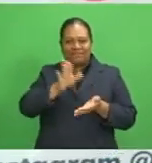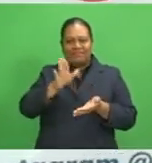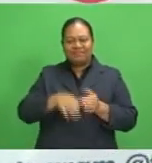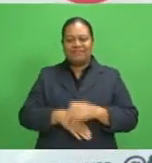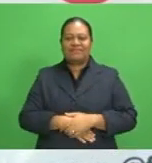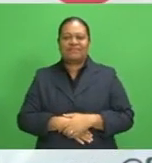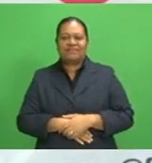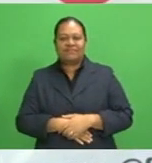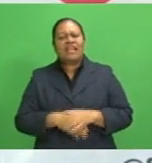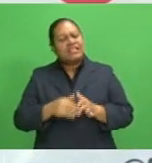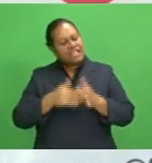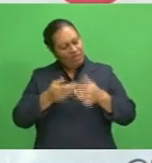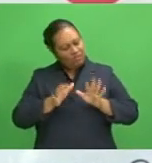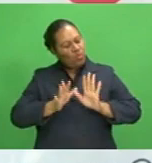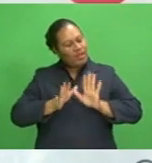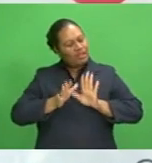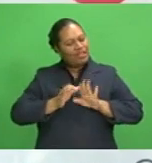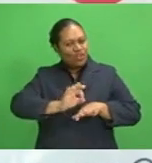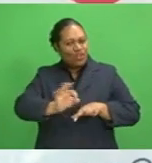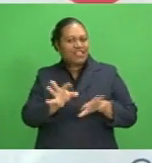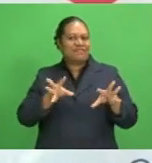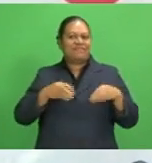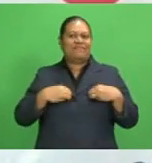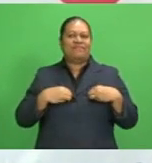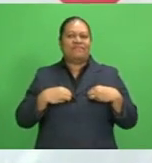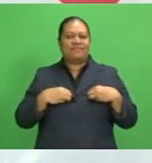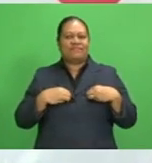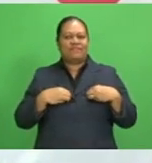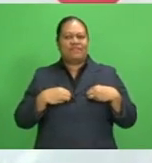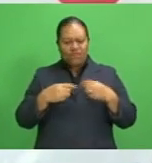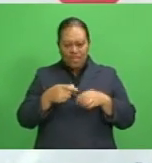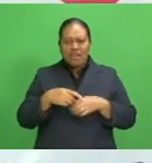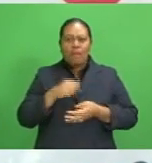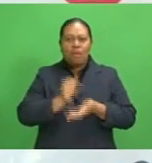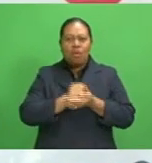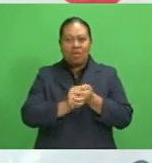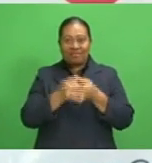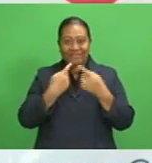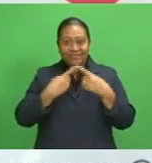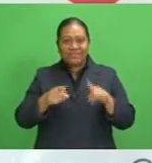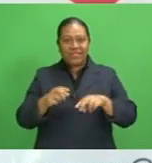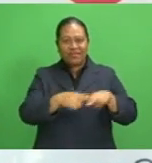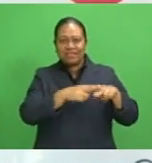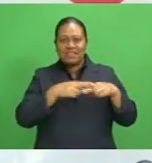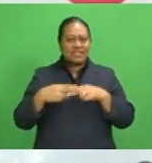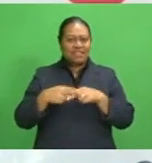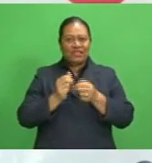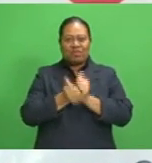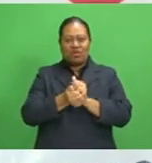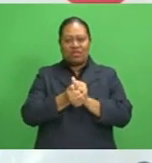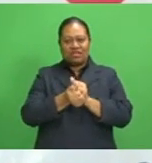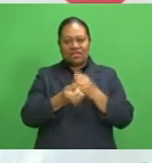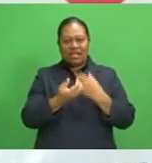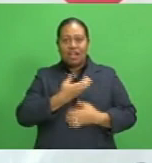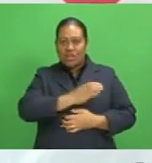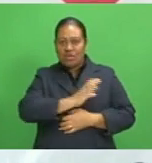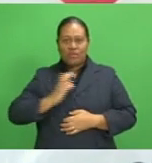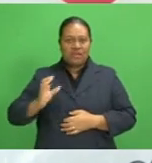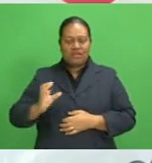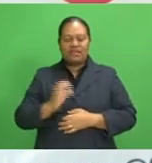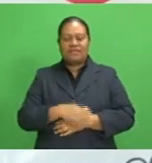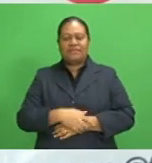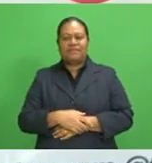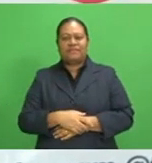are yet to receive a formal announcement by the Fiji National Sports Commission. There were a documents that we